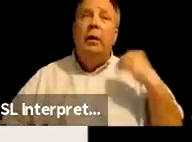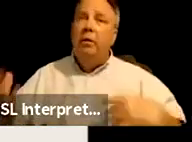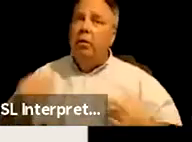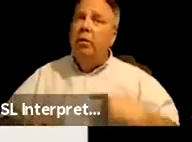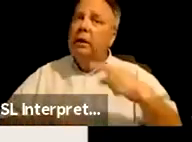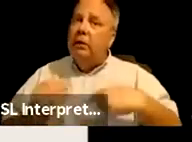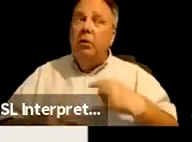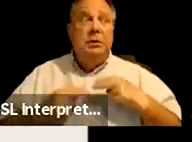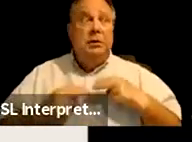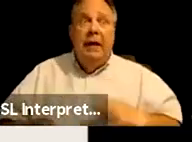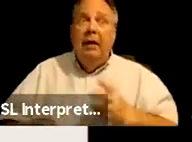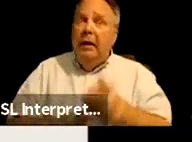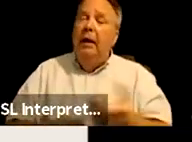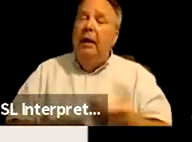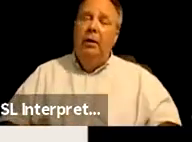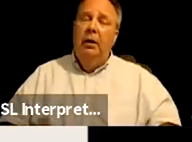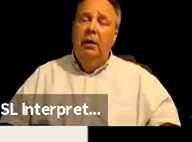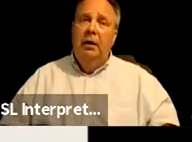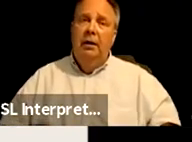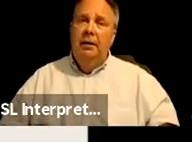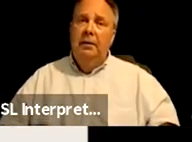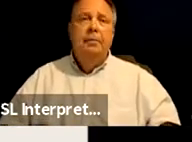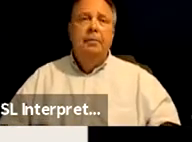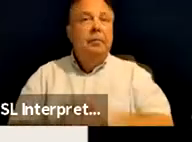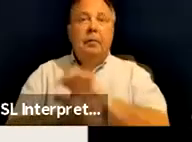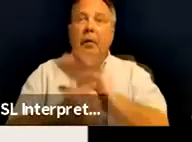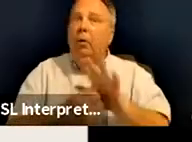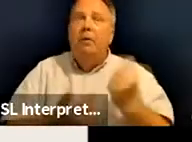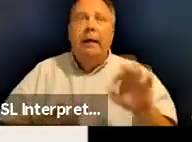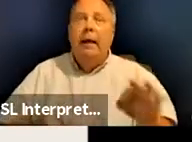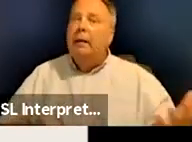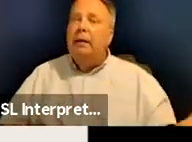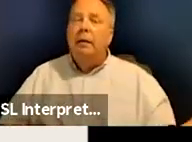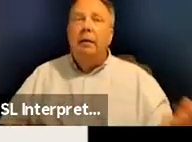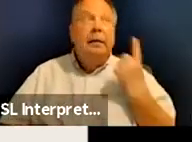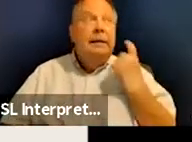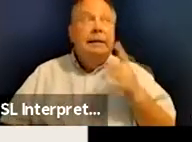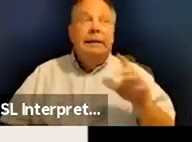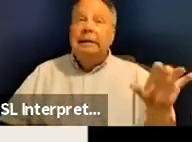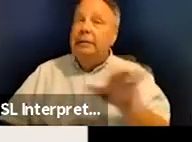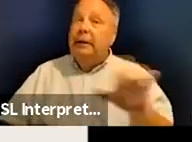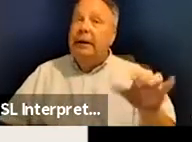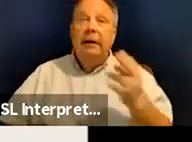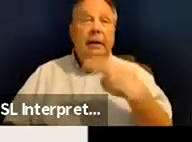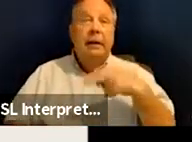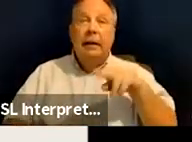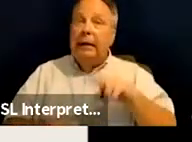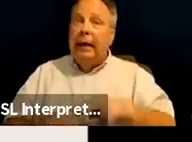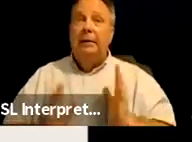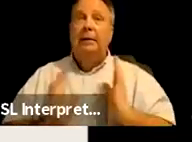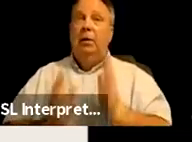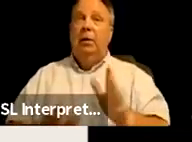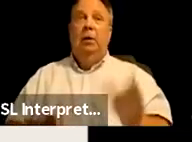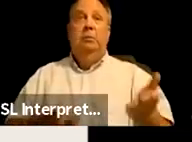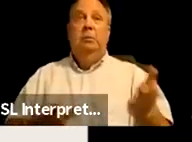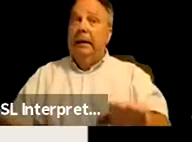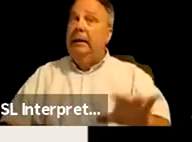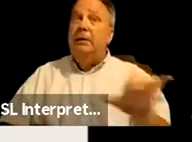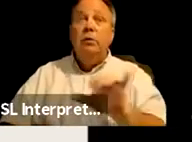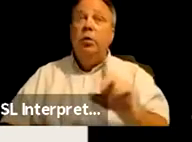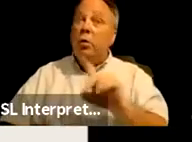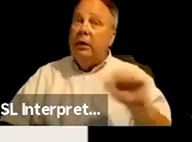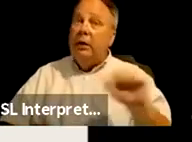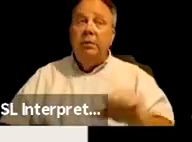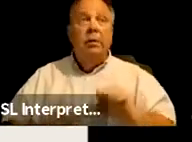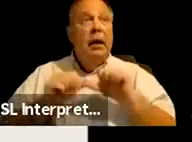terms of healthcare. Um, COVID-19, you know, just as many natives were left behind to die, so were disabled and